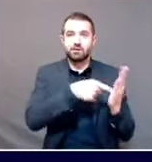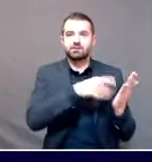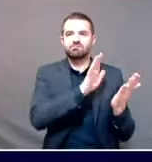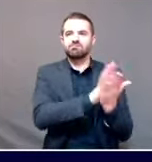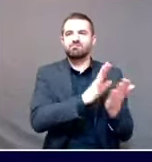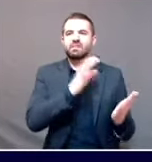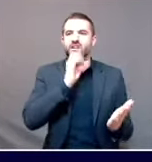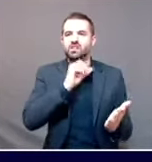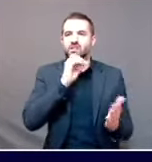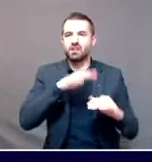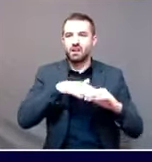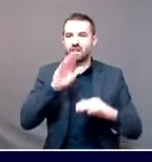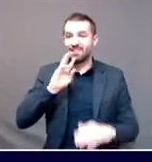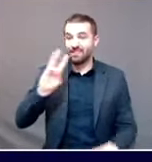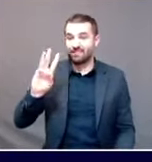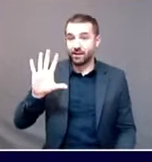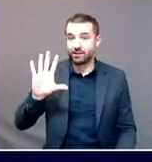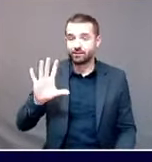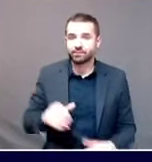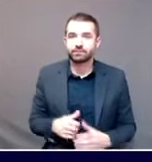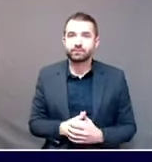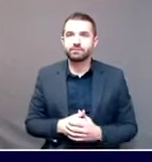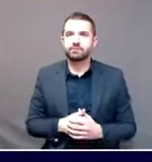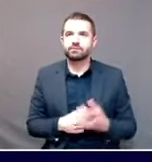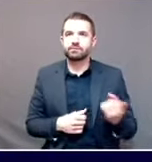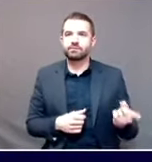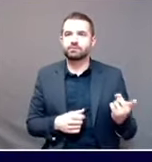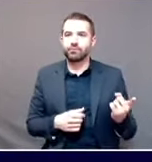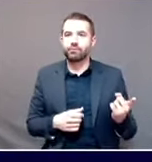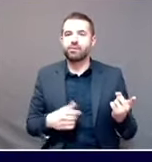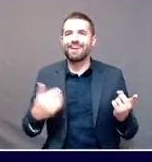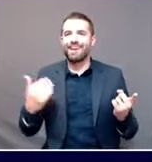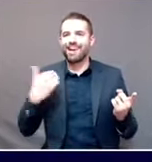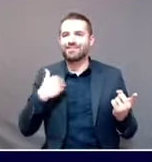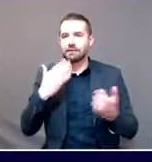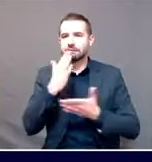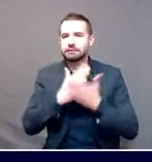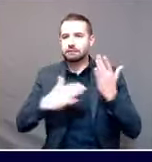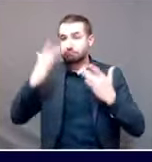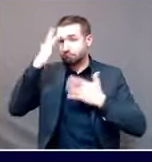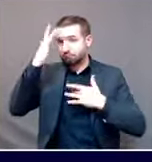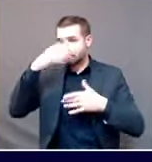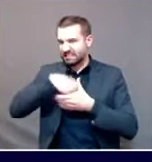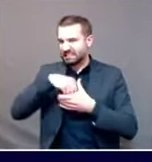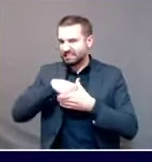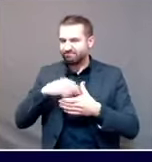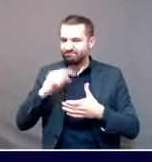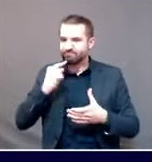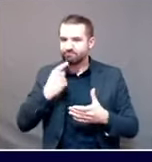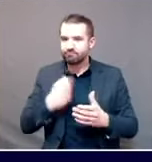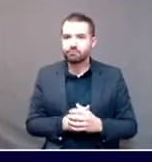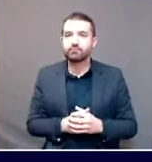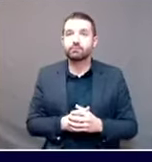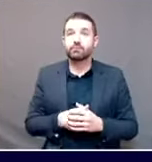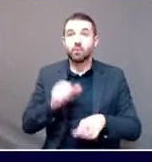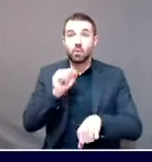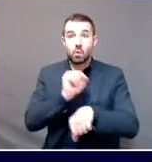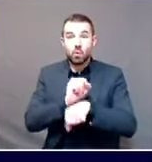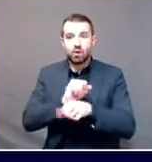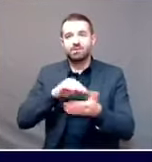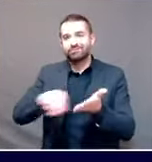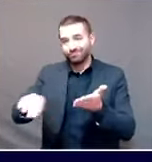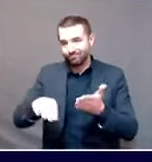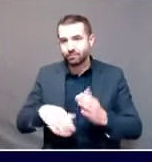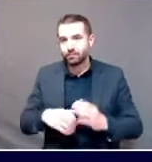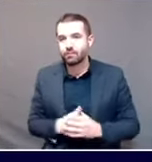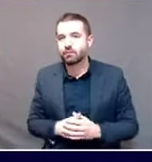condition, lost their job because of the pandemic and receiving very limited unemployment benefits. And they're looking for a job